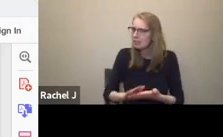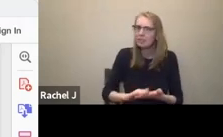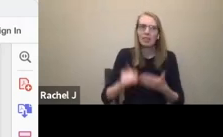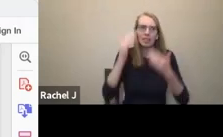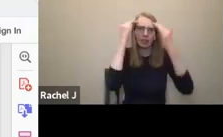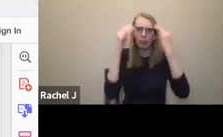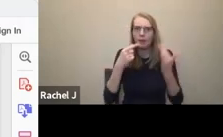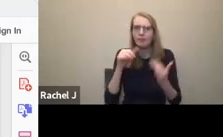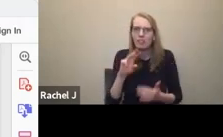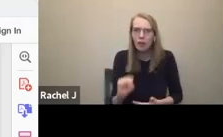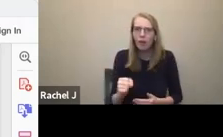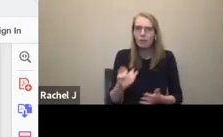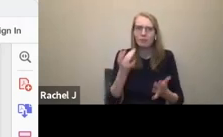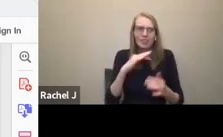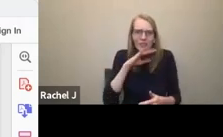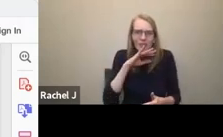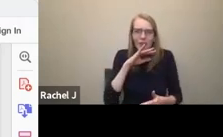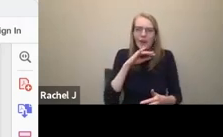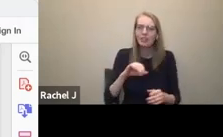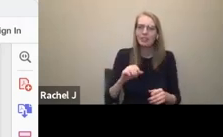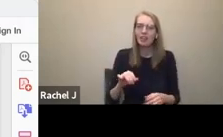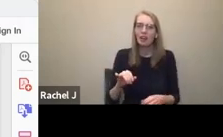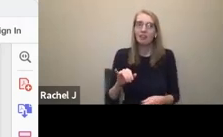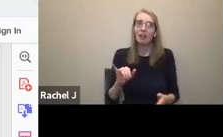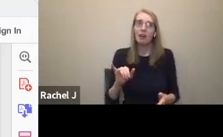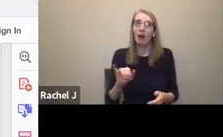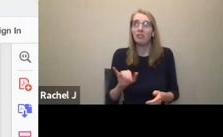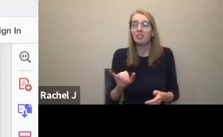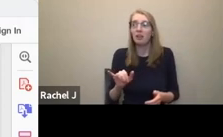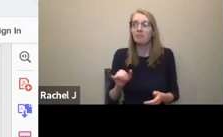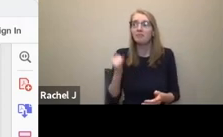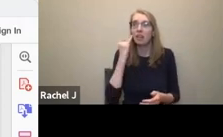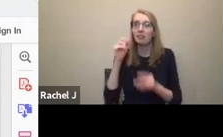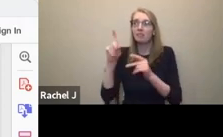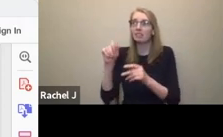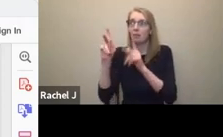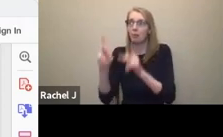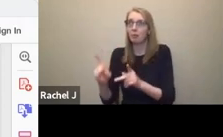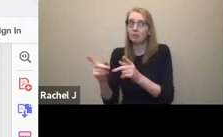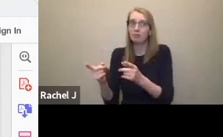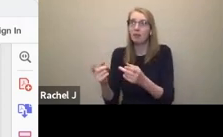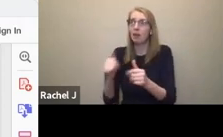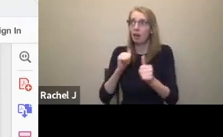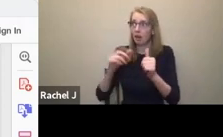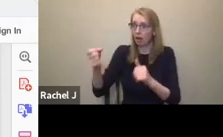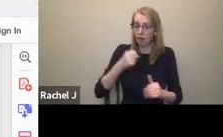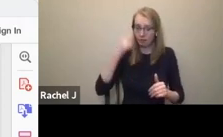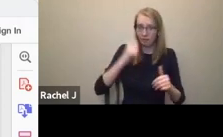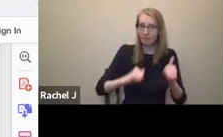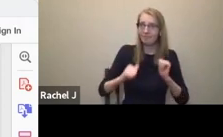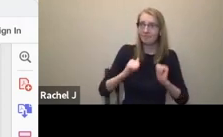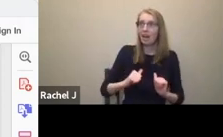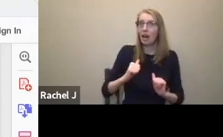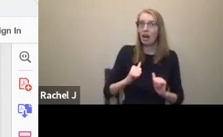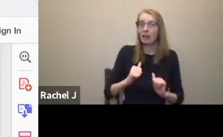disabilities come, we might have to be involved in some of this intimacy of support care, especially if we don't let their care networks come with them. And